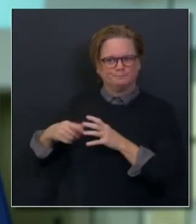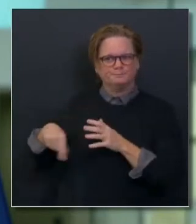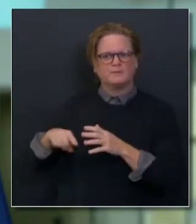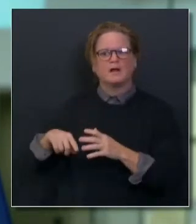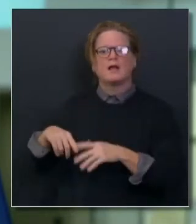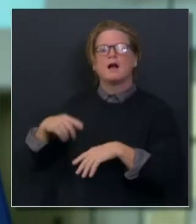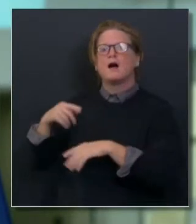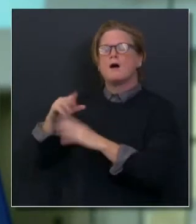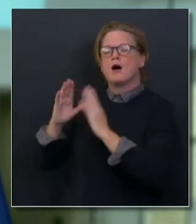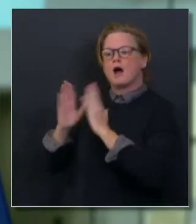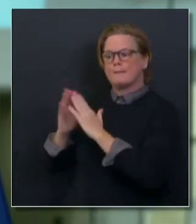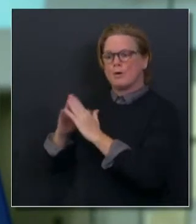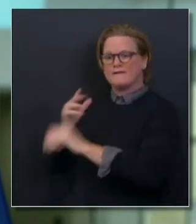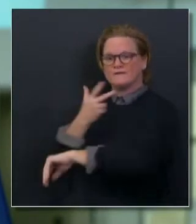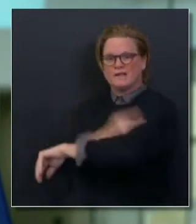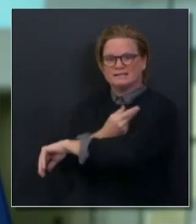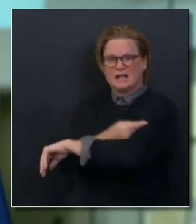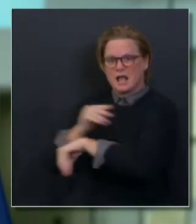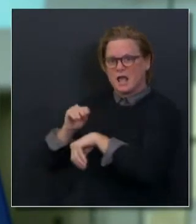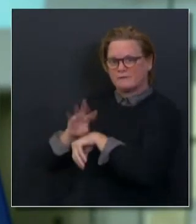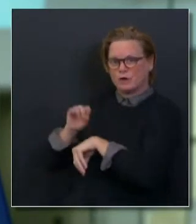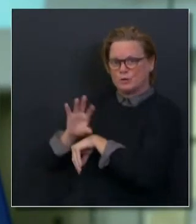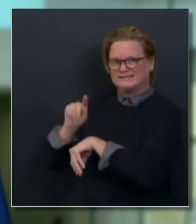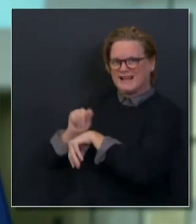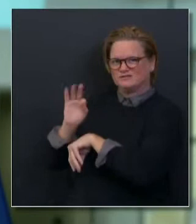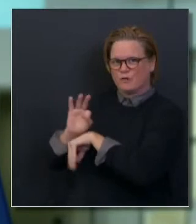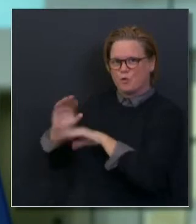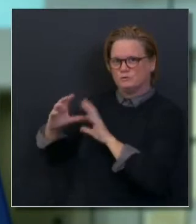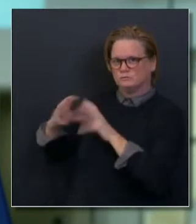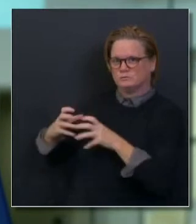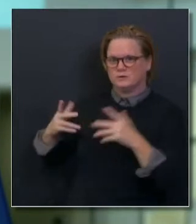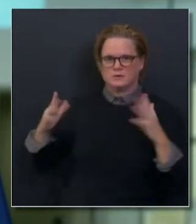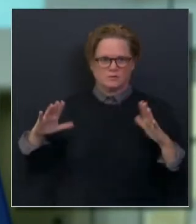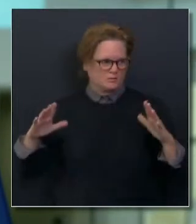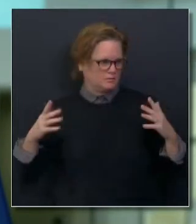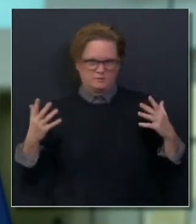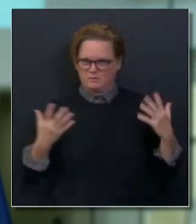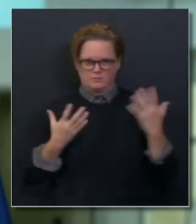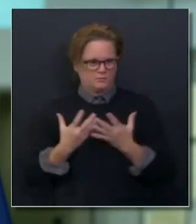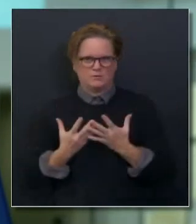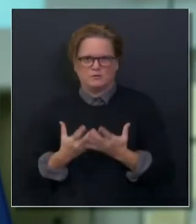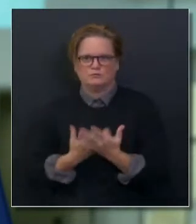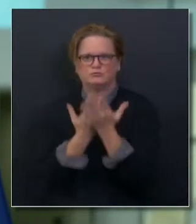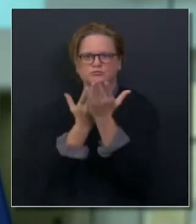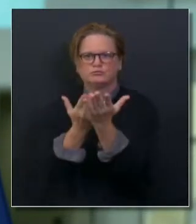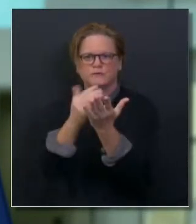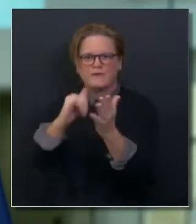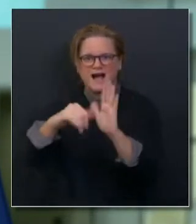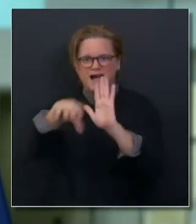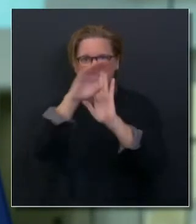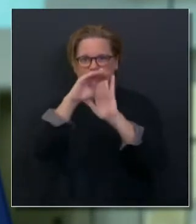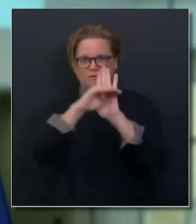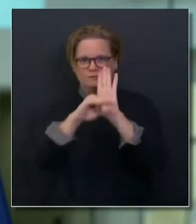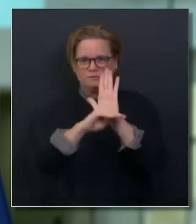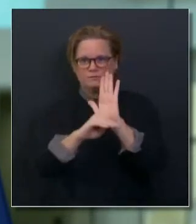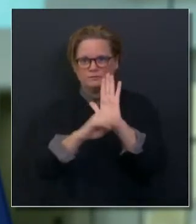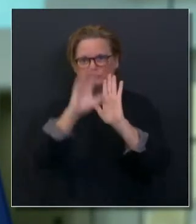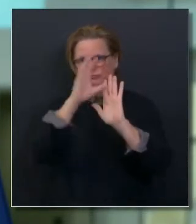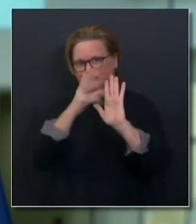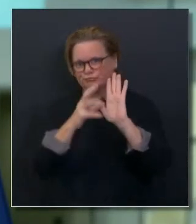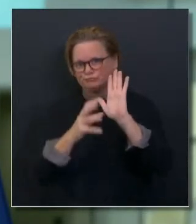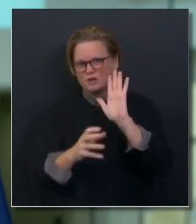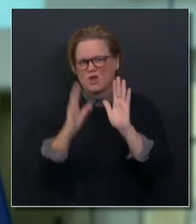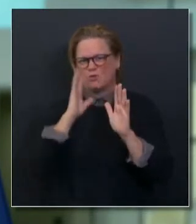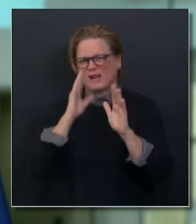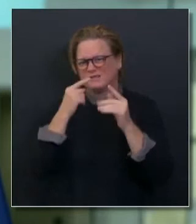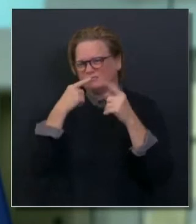discussing exactly this, what we call 1B, that first set of what some people call essential, others